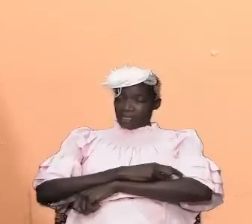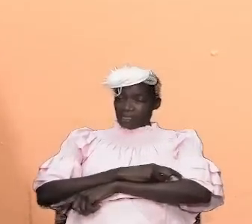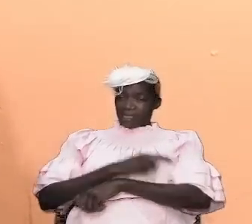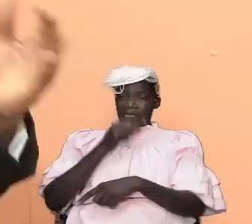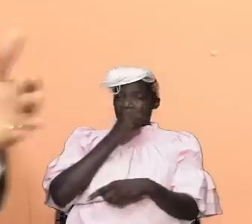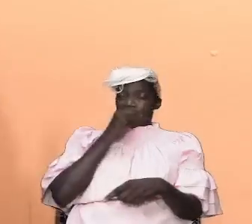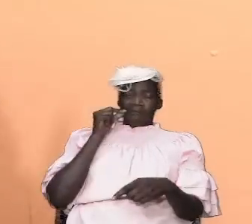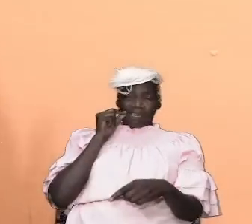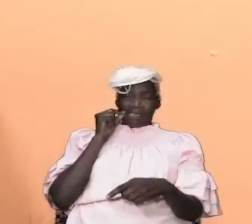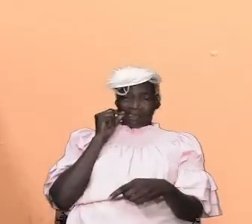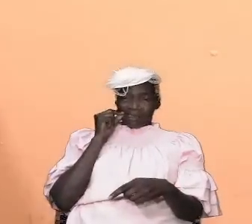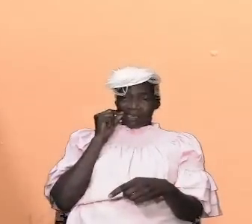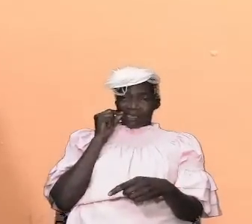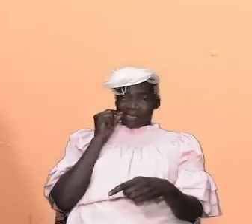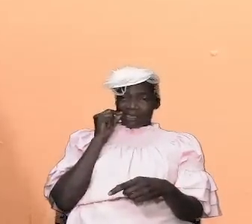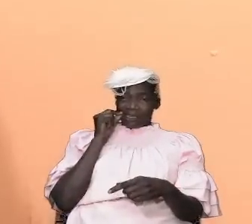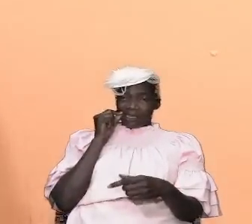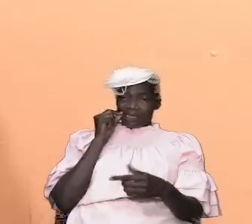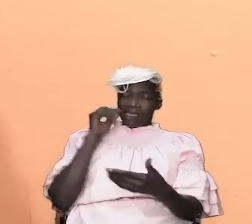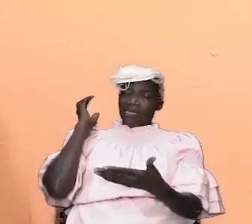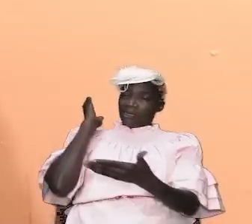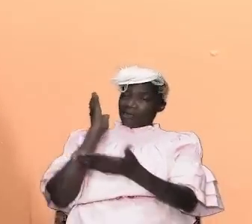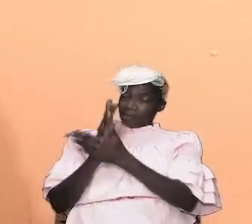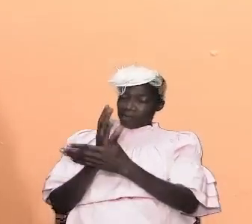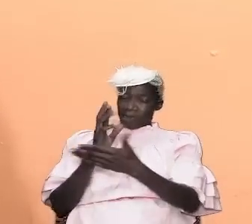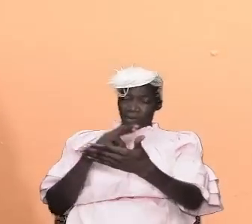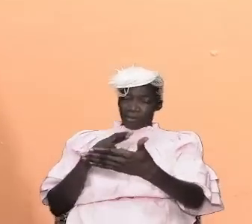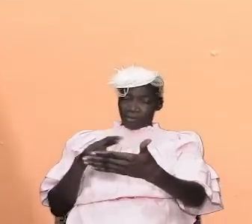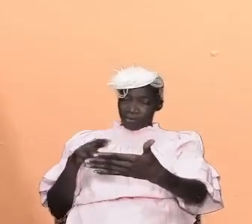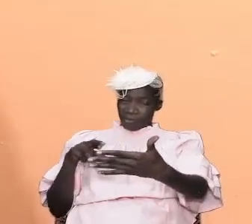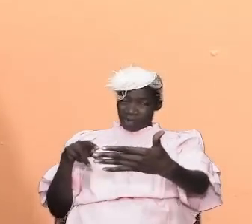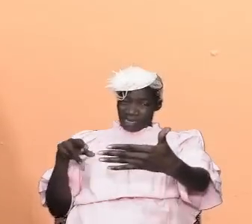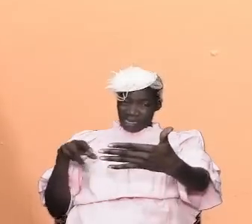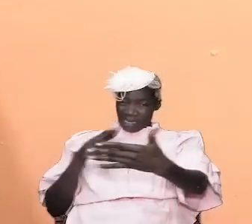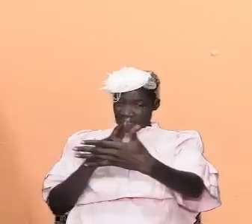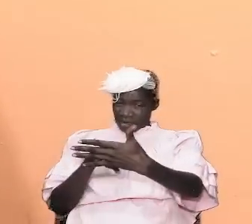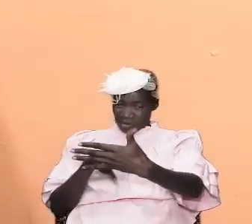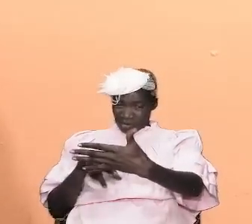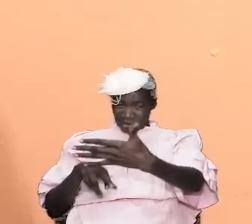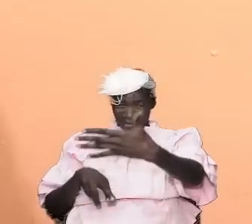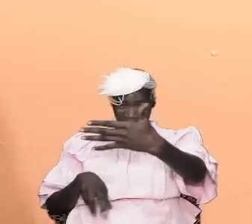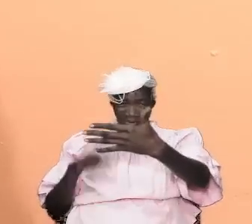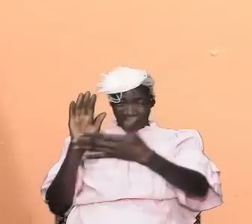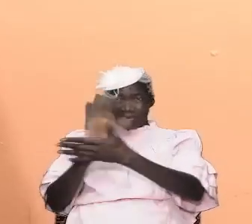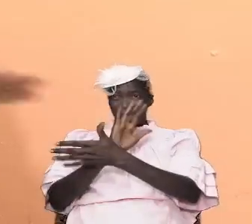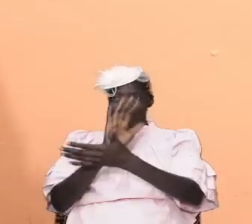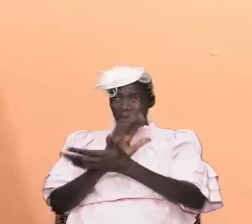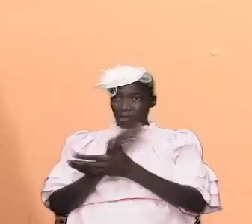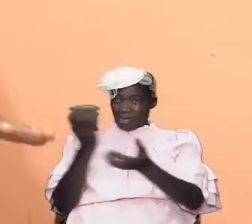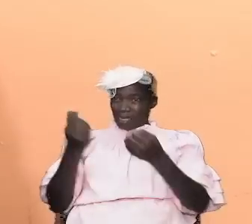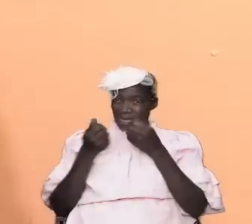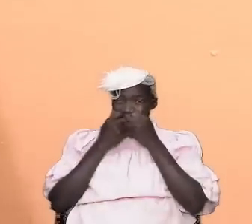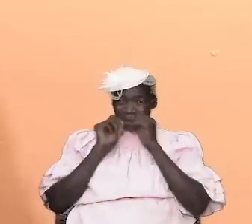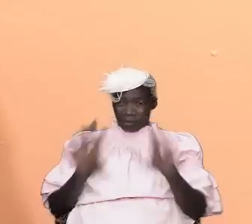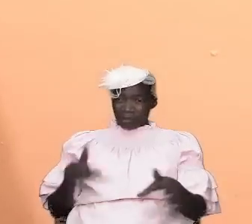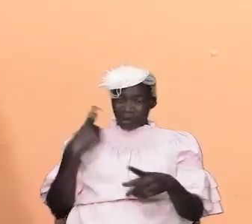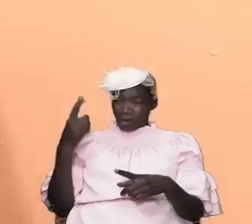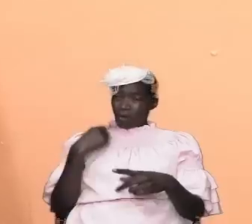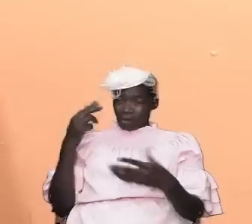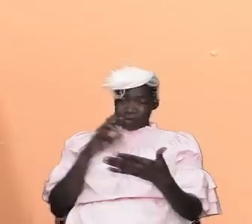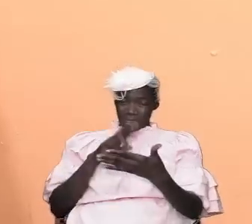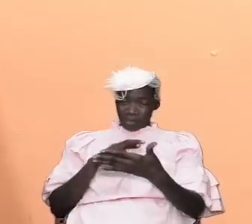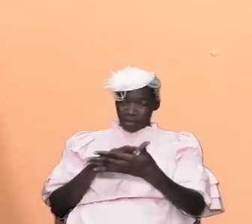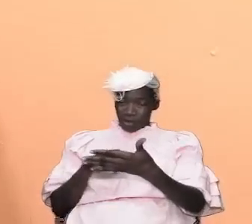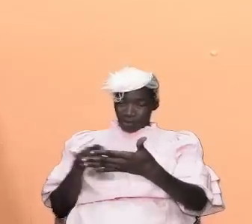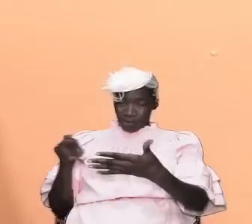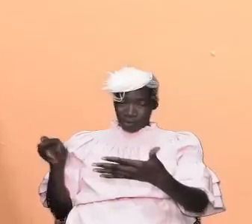fasting is to abstain from reading a paper and you're going to get the blessing from or you're always reading a book and